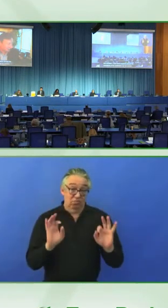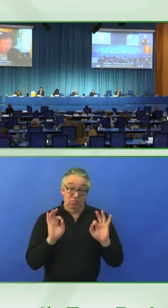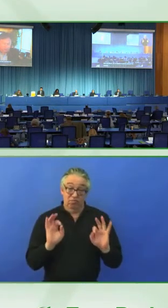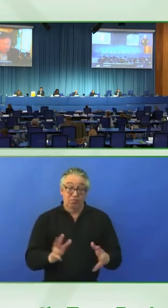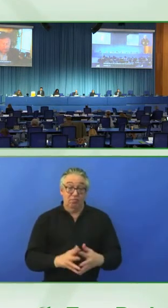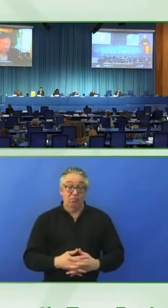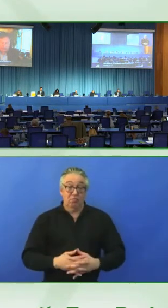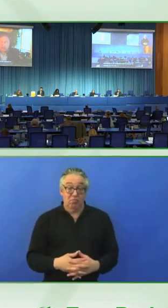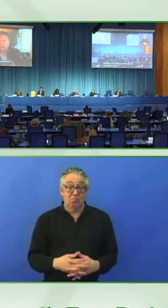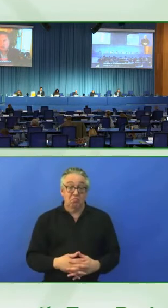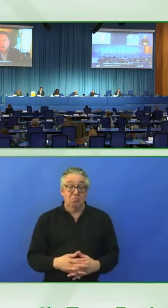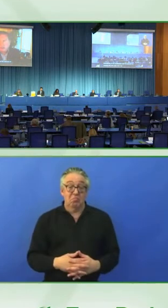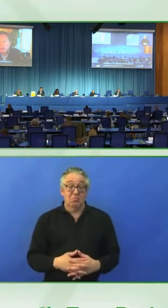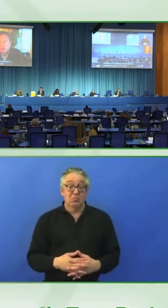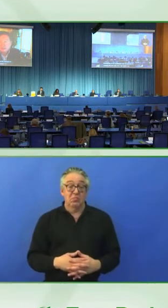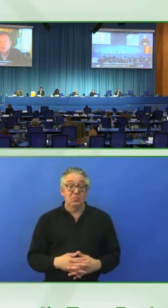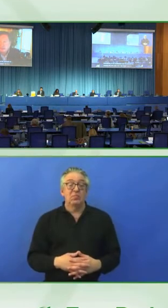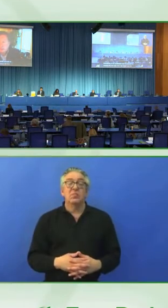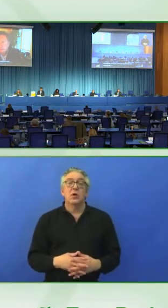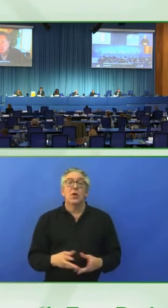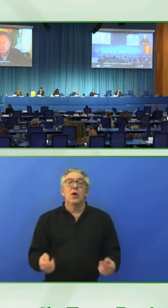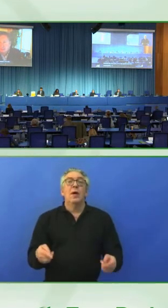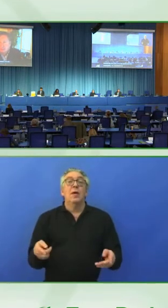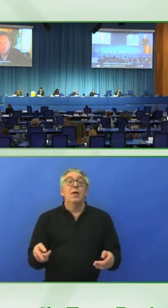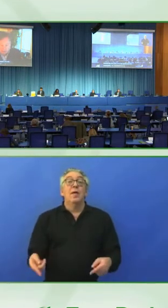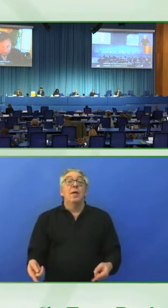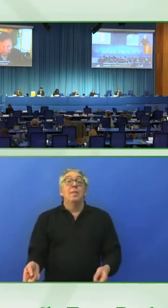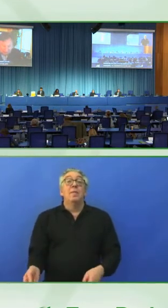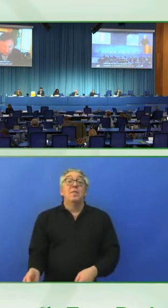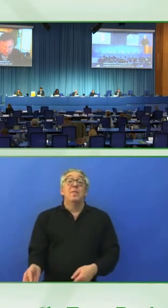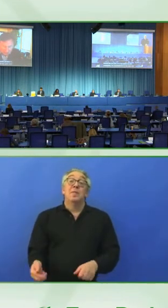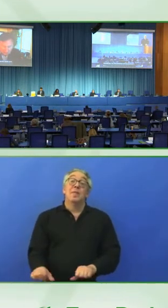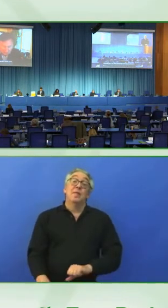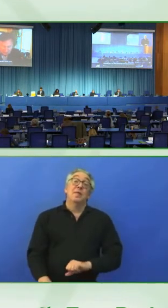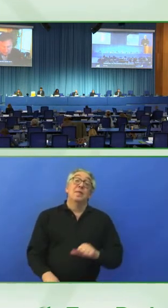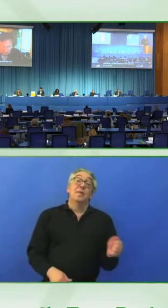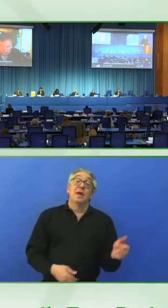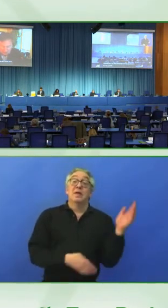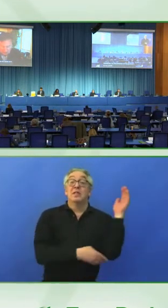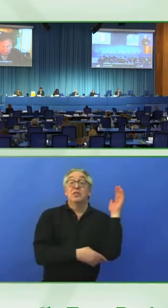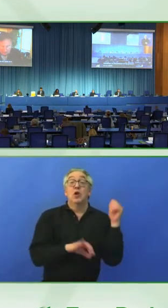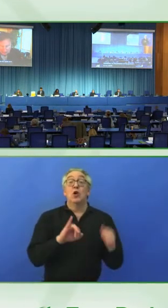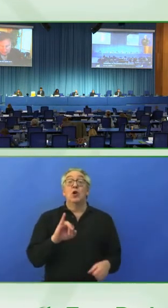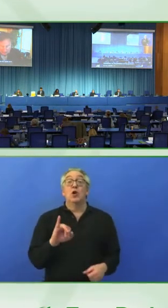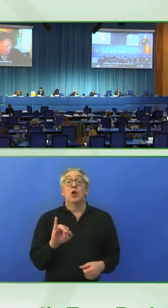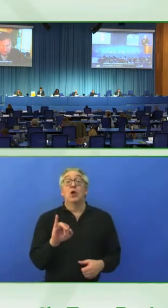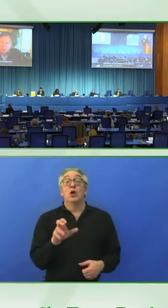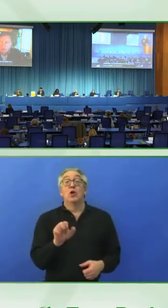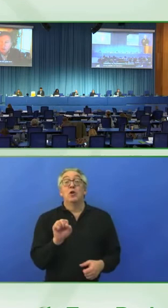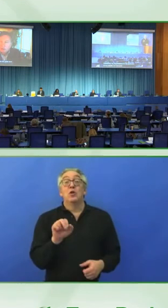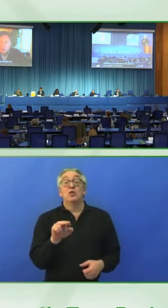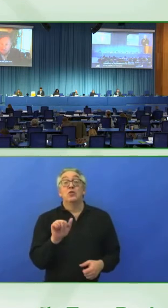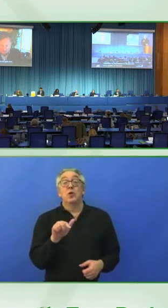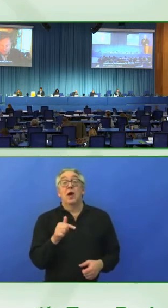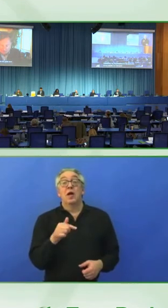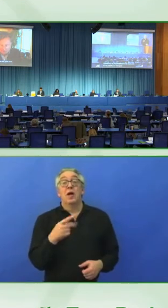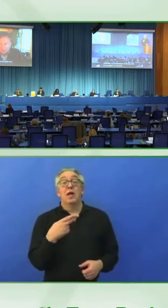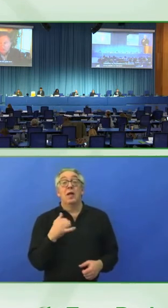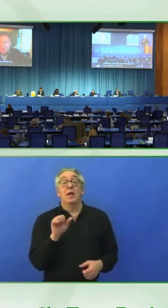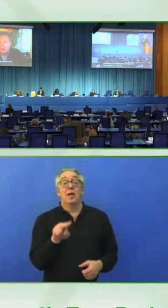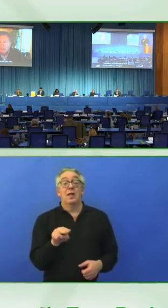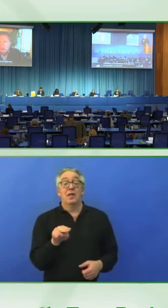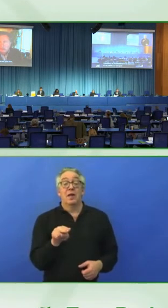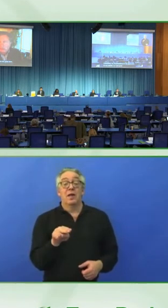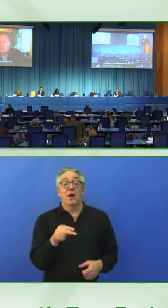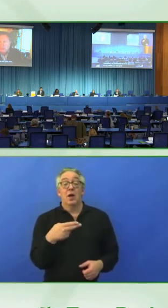So, our next guest here is Jonathan Hassel. He's the founder of Hassel Inclusive.